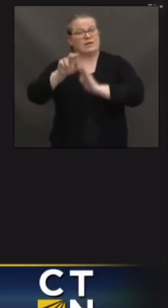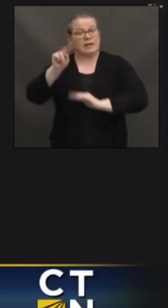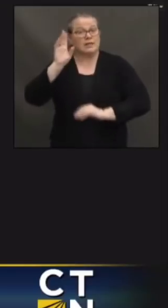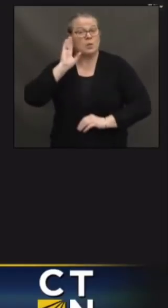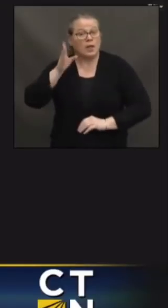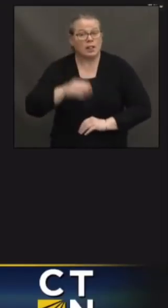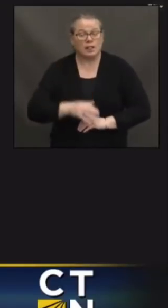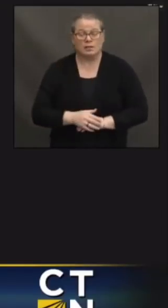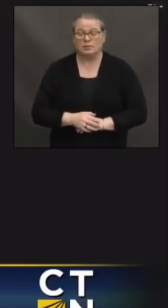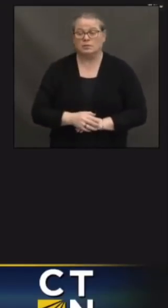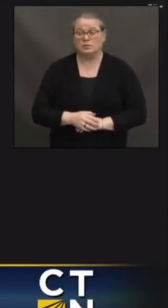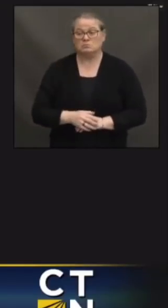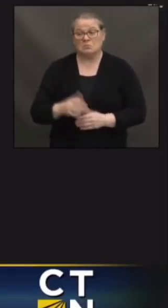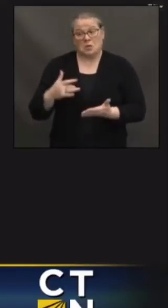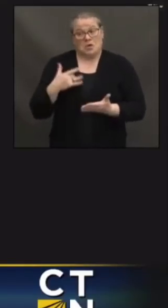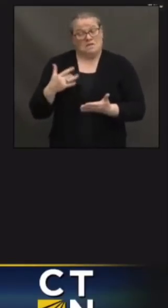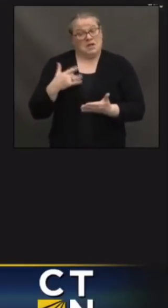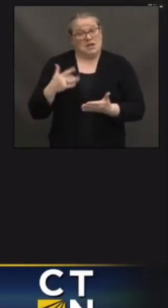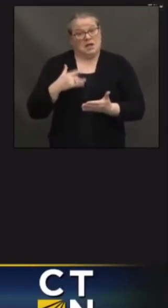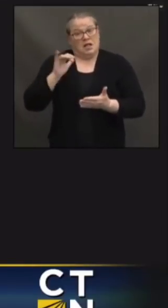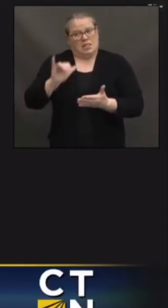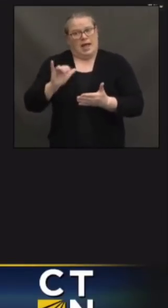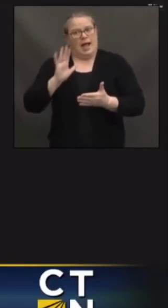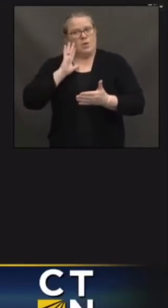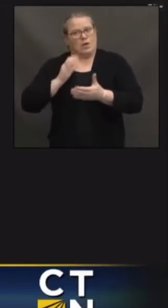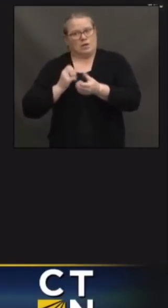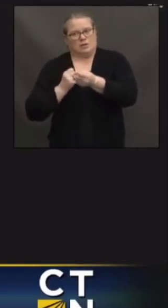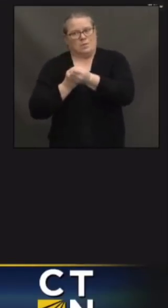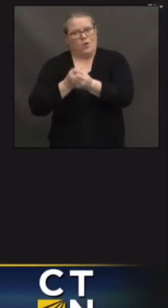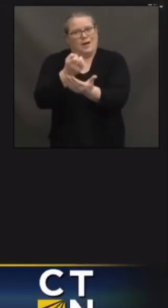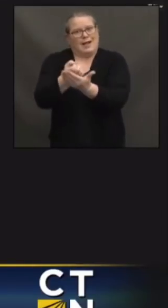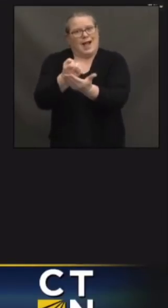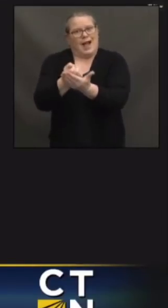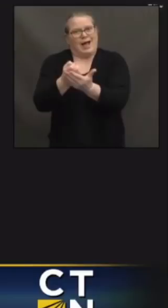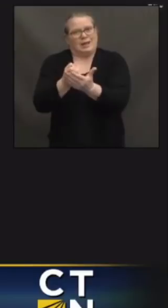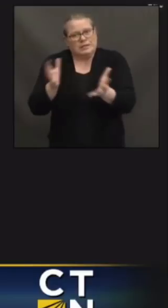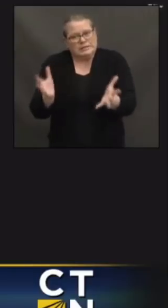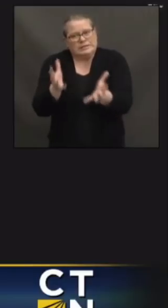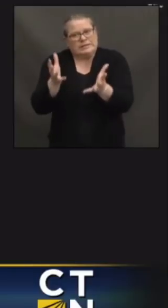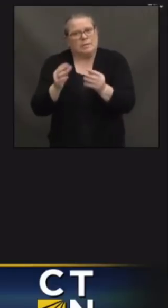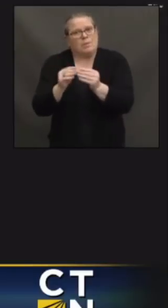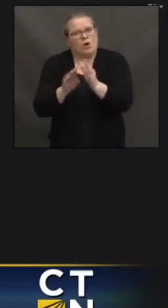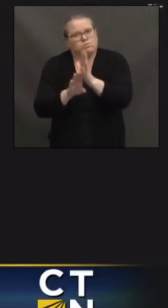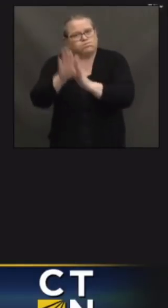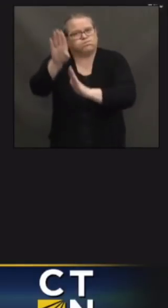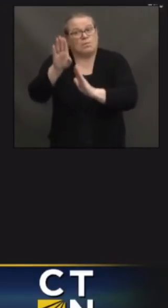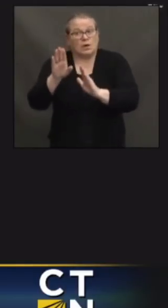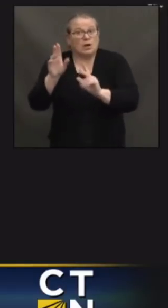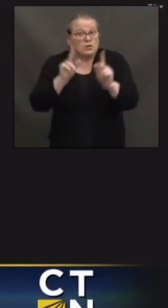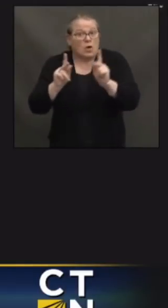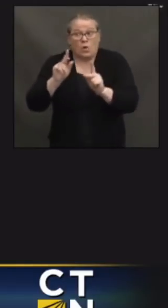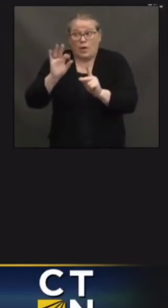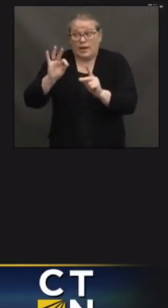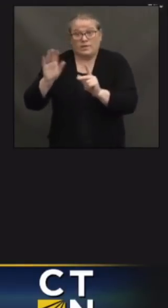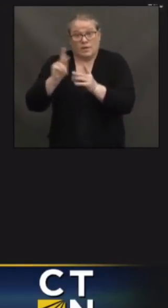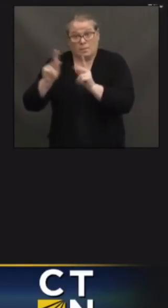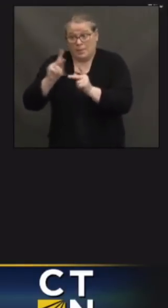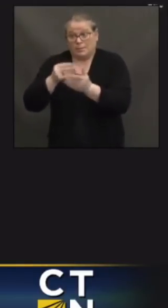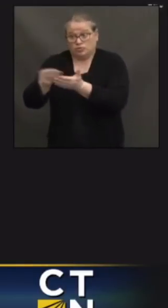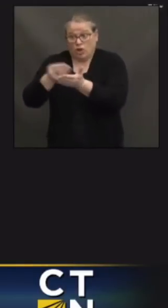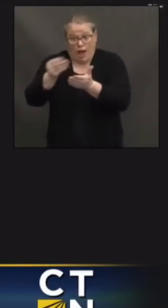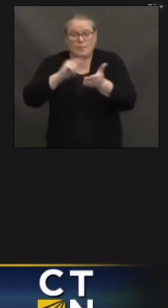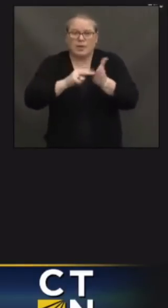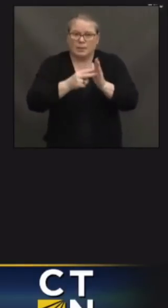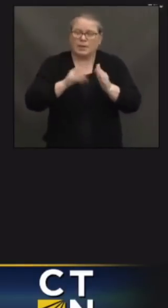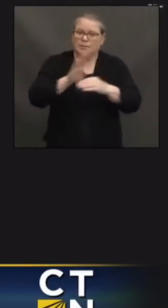this is a plan to power this economy to close to full employment. But as you mentioned, Governor, we also built